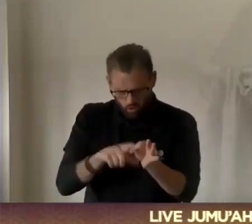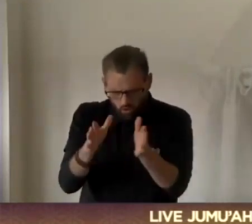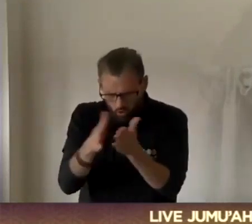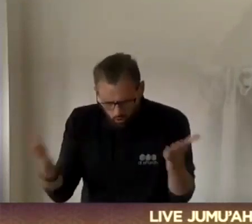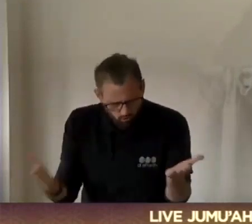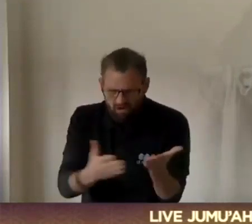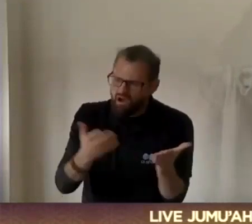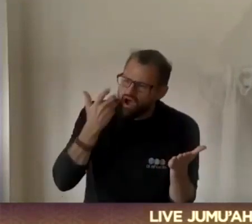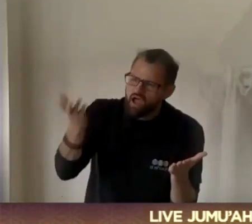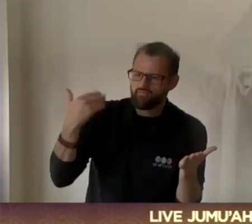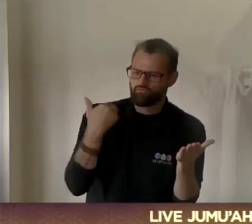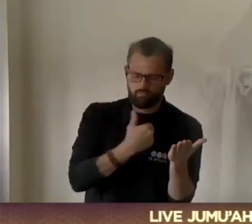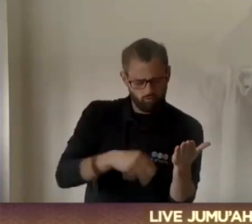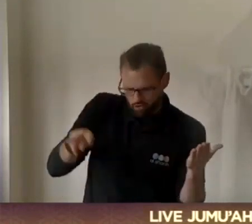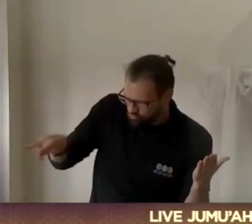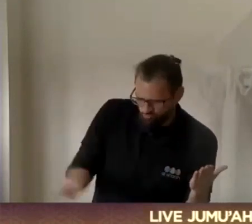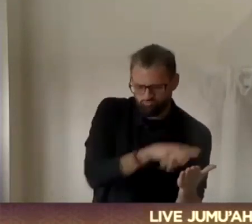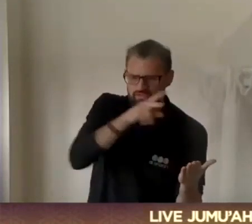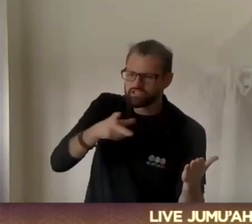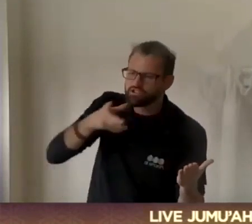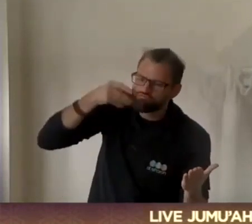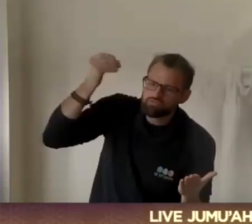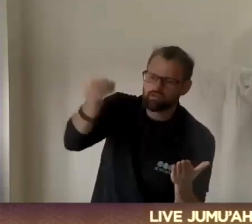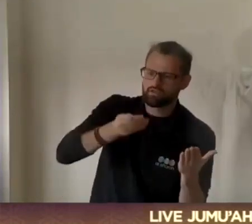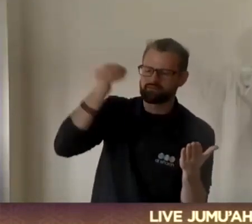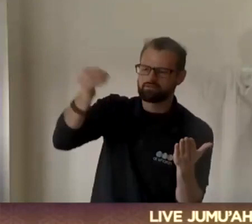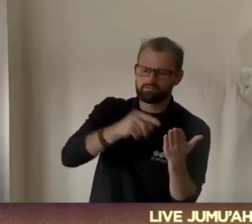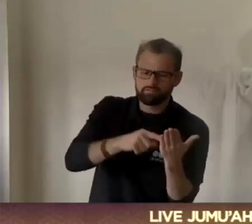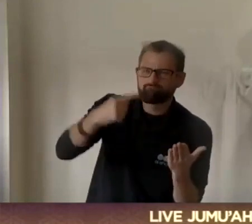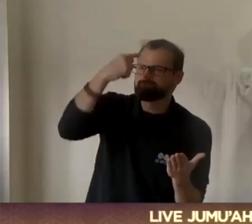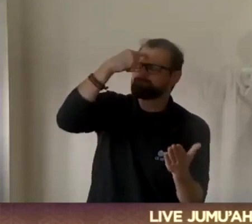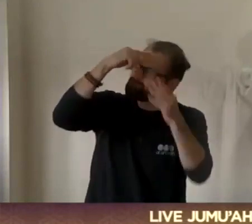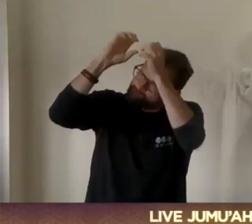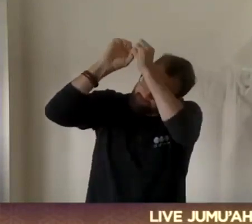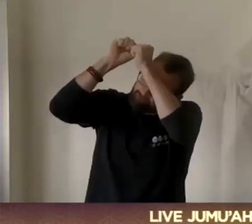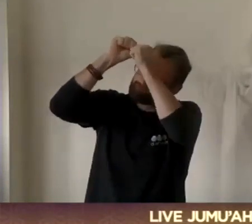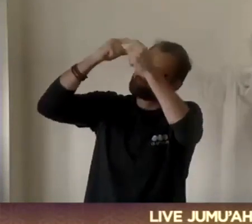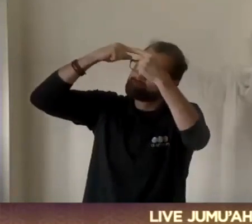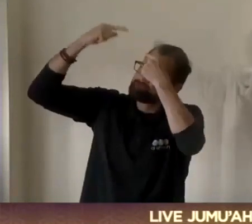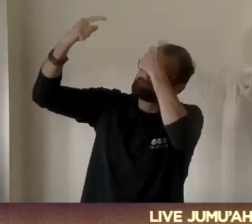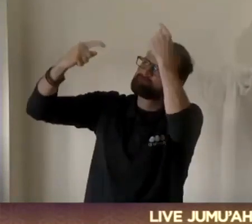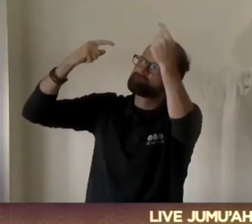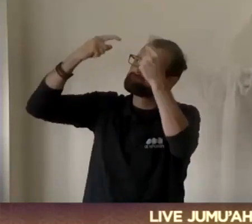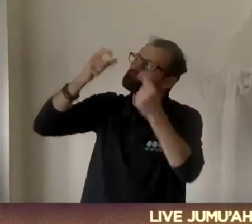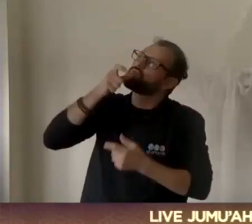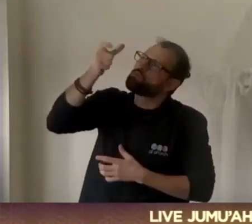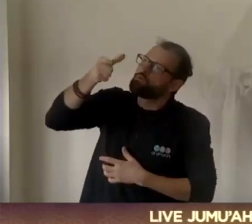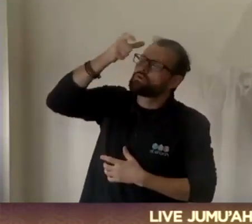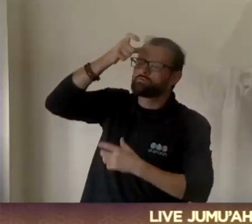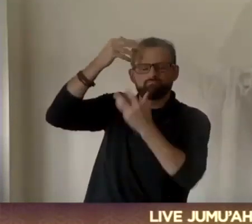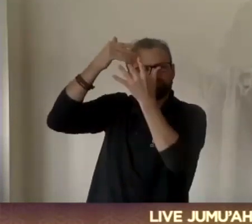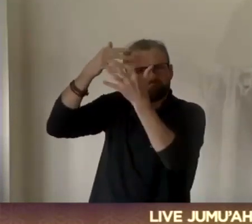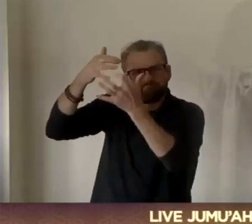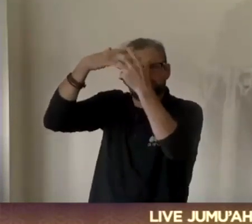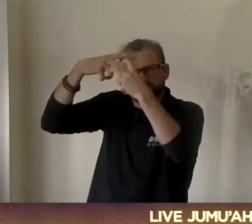read it, recite it, be in the mind frame to sit with the word of Allah, to look